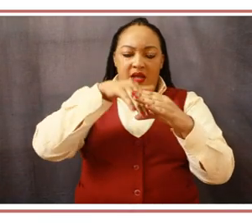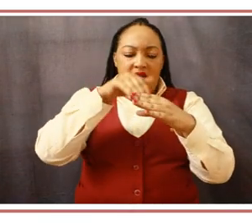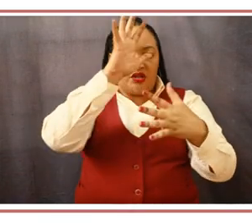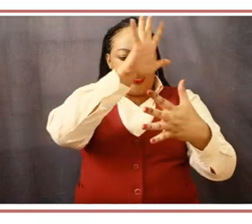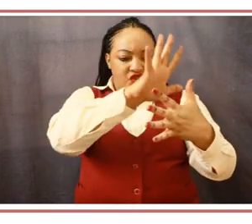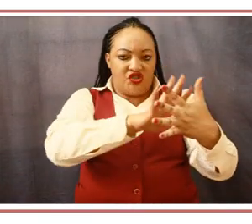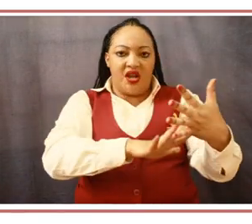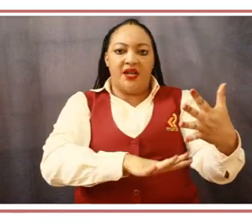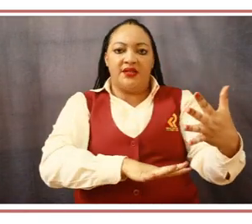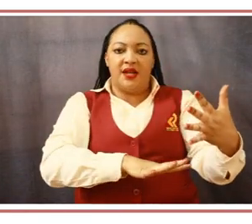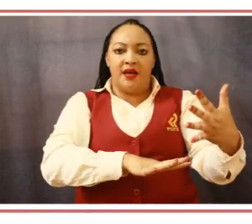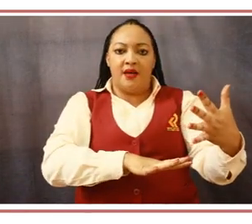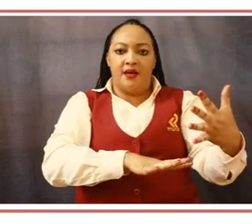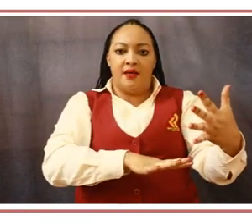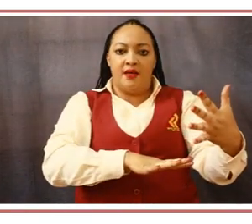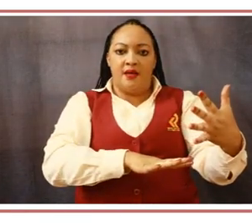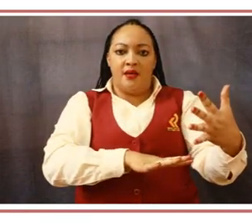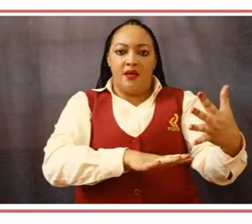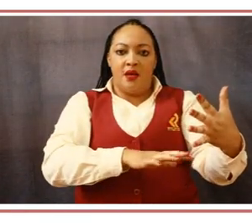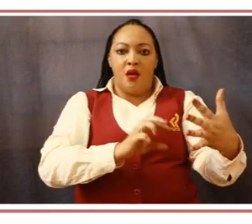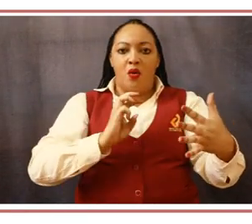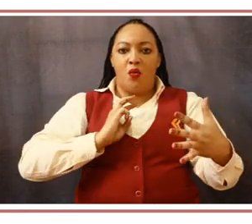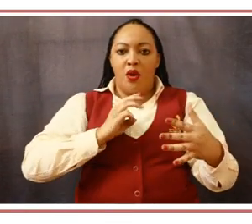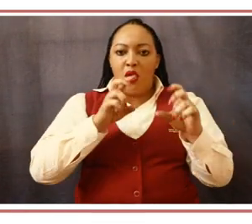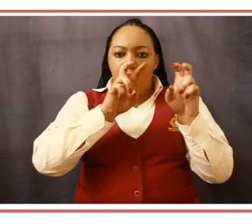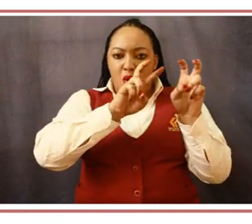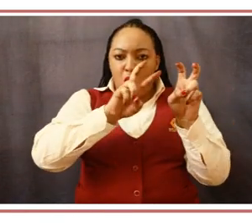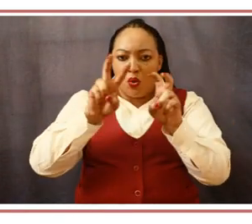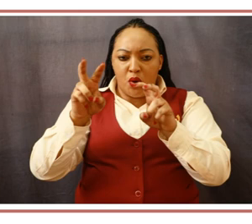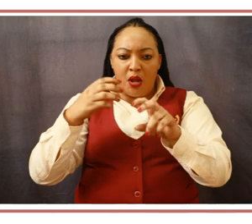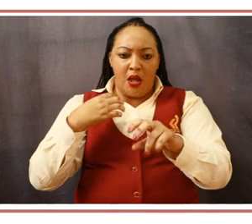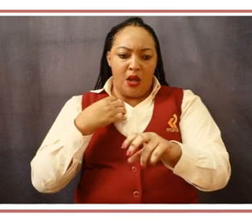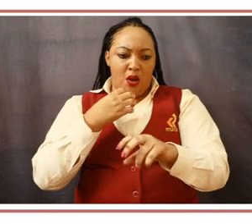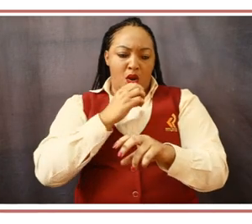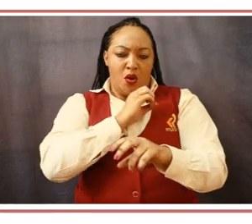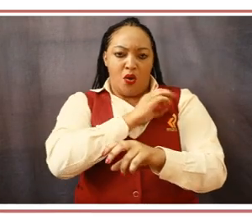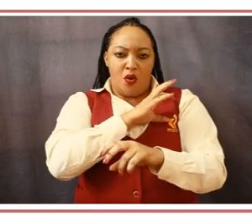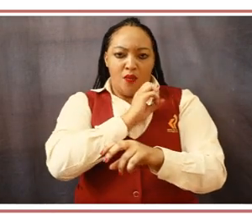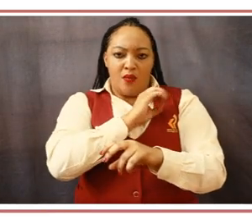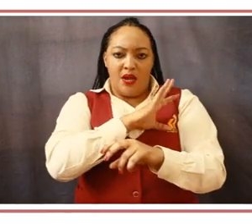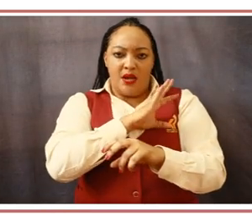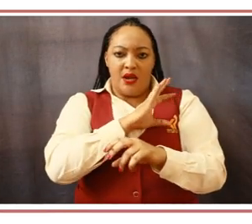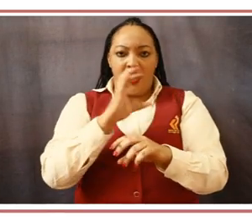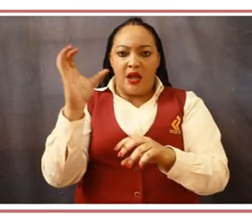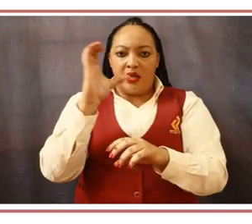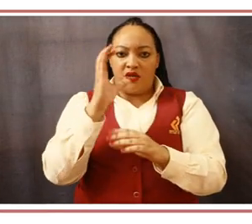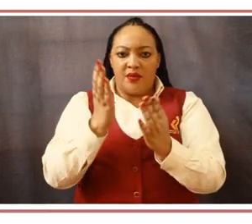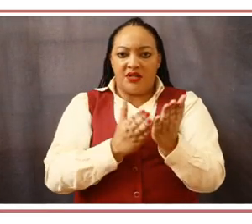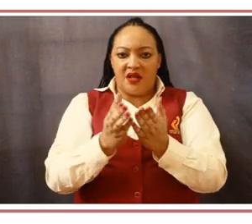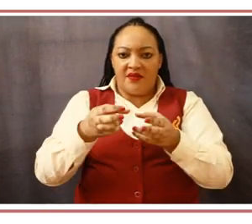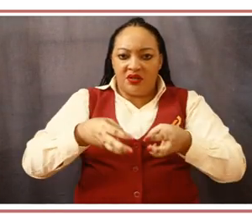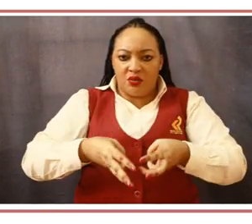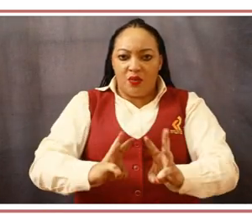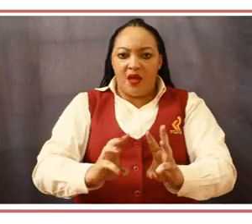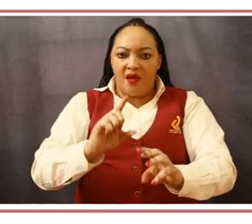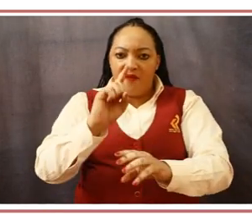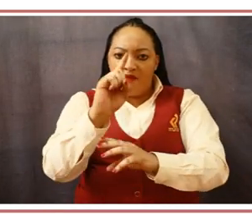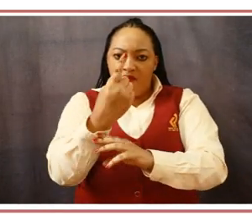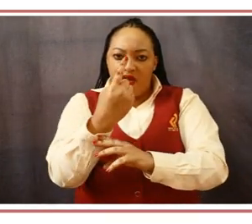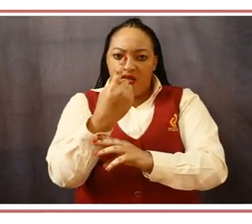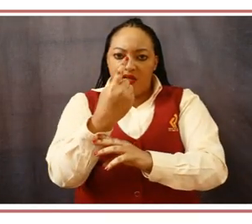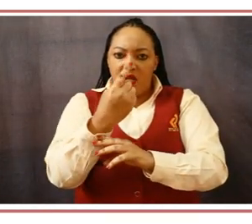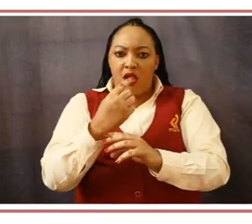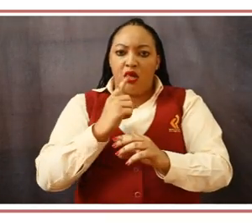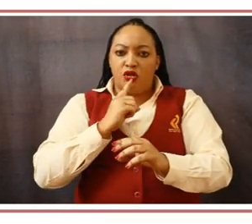have a complaint, compliment or suggestion, please let us know by communicating either by telephone, fax, letter or email to the